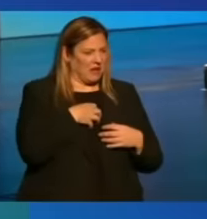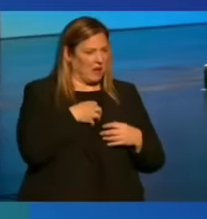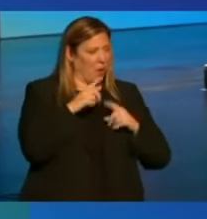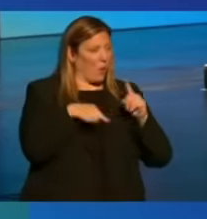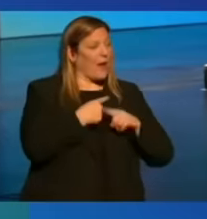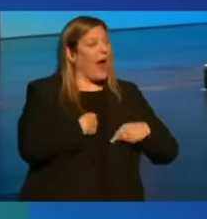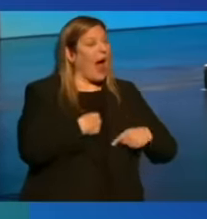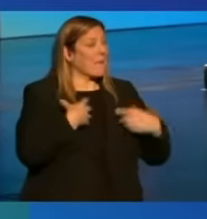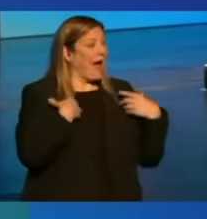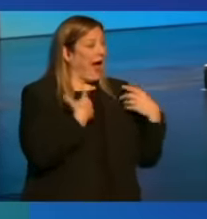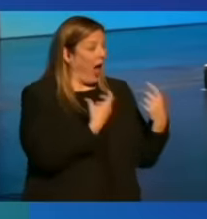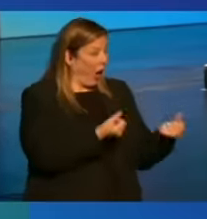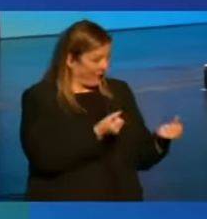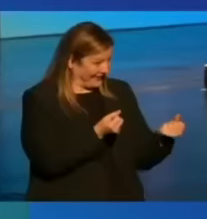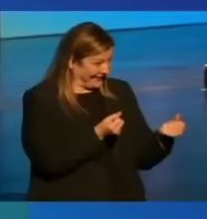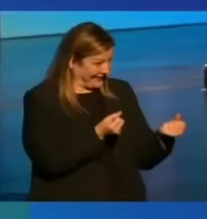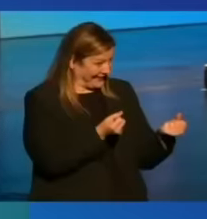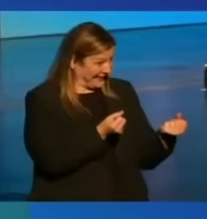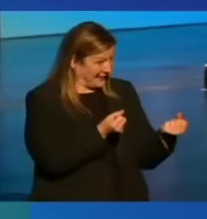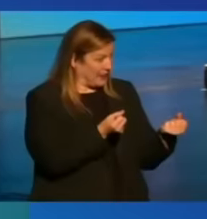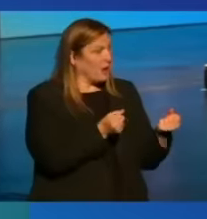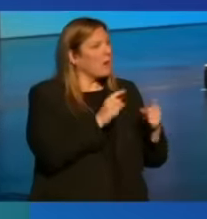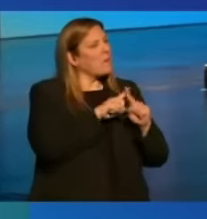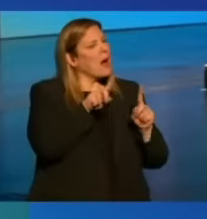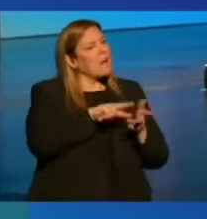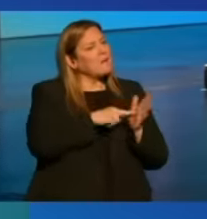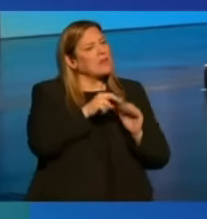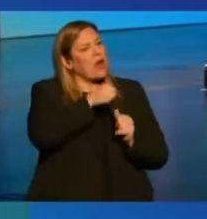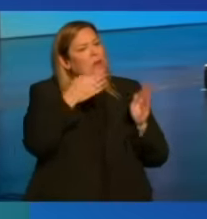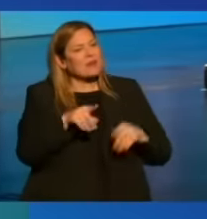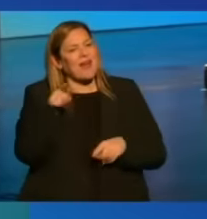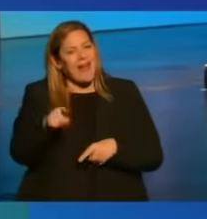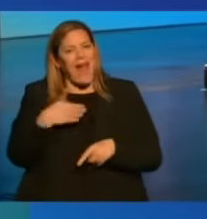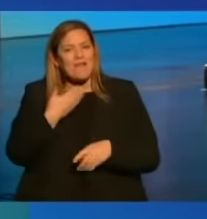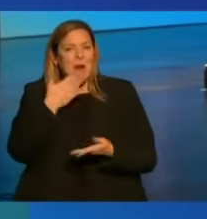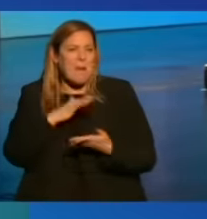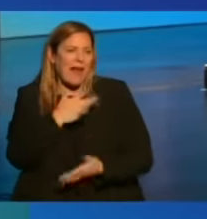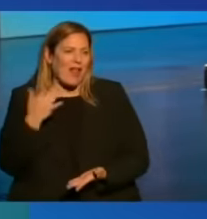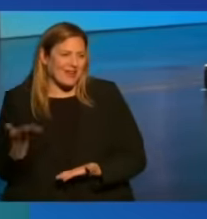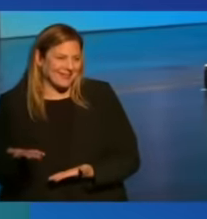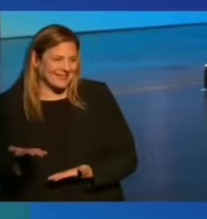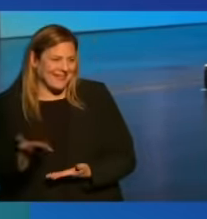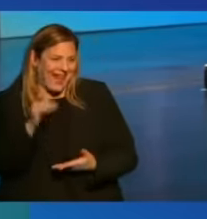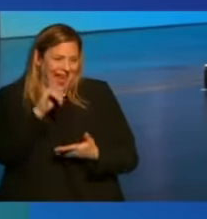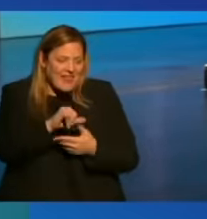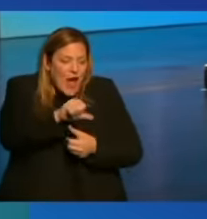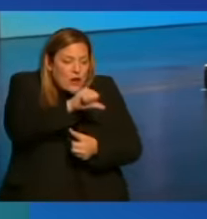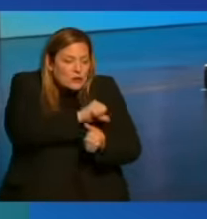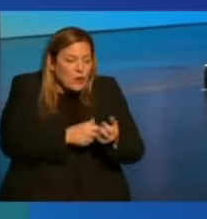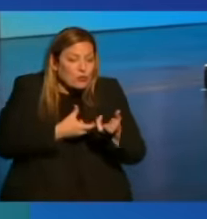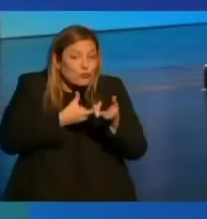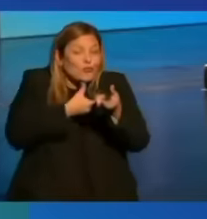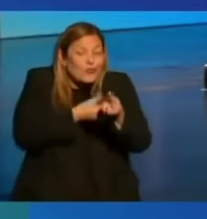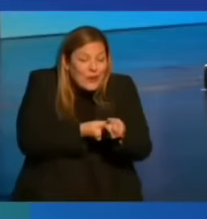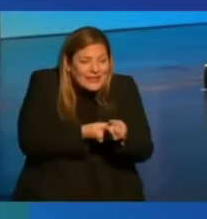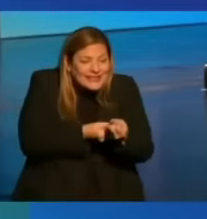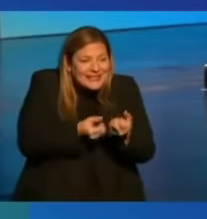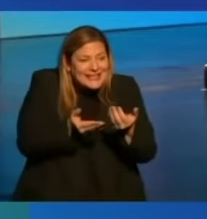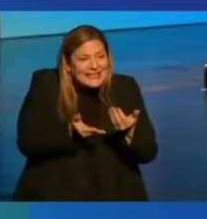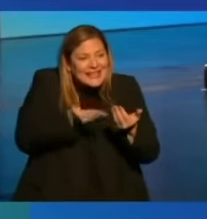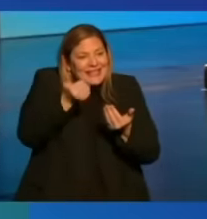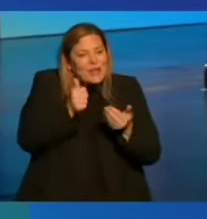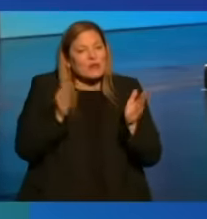somebody else is down on their life. That kind of social trust is easier to do in